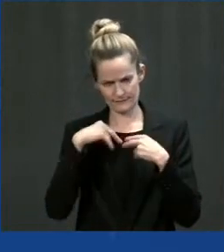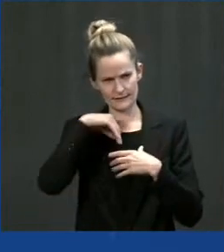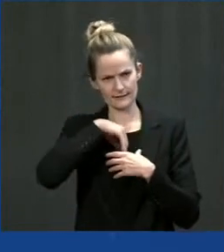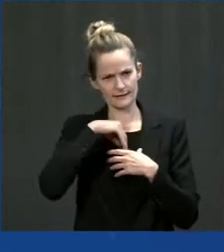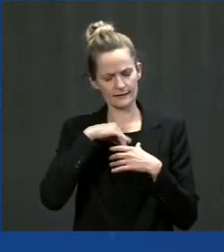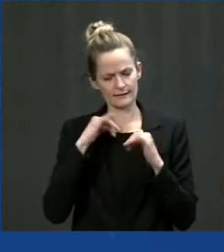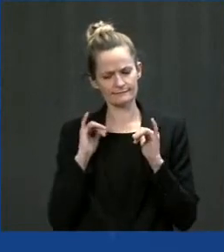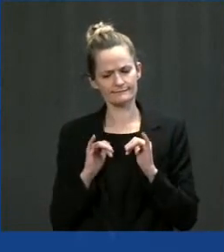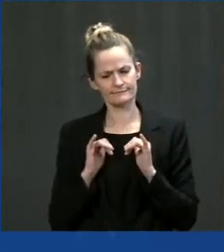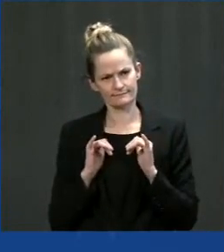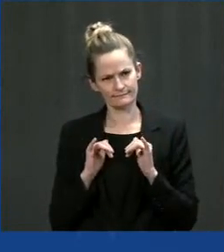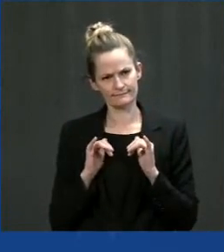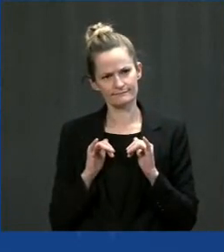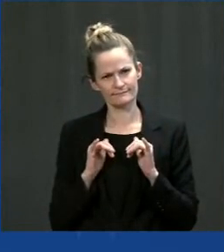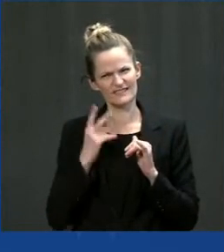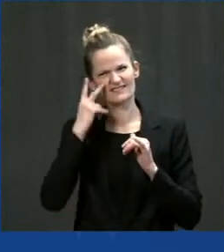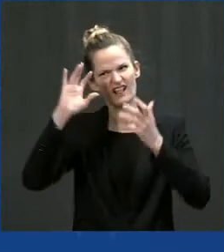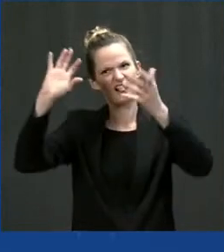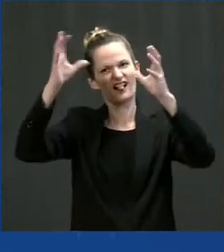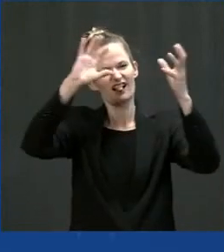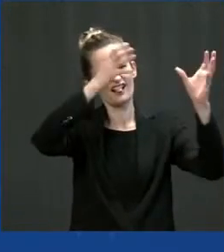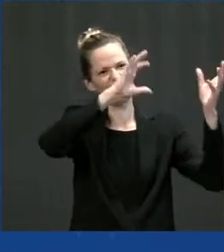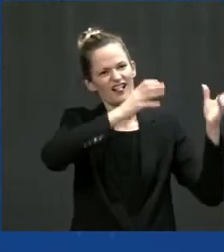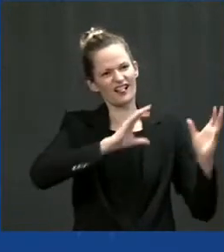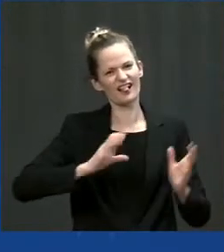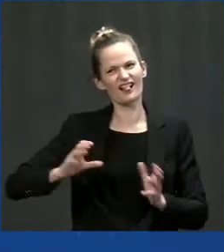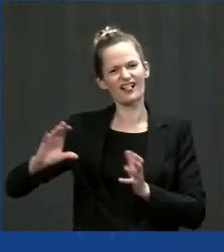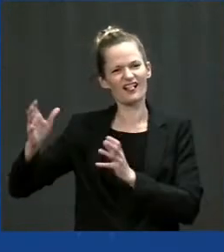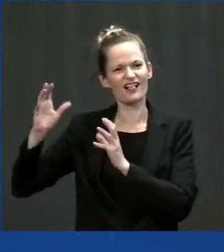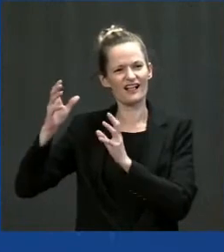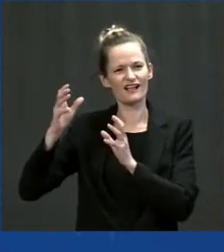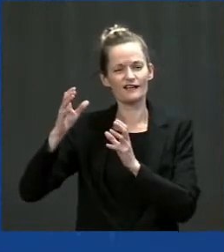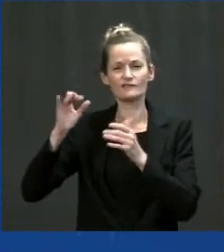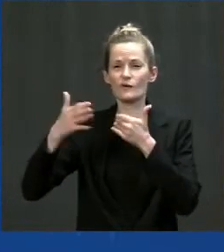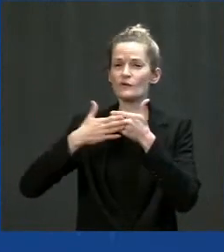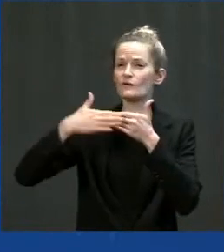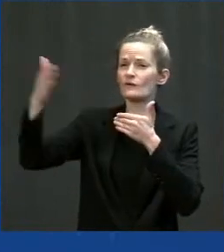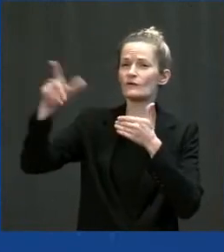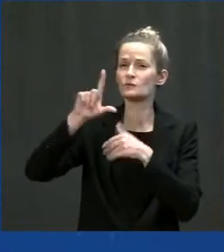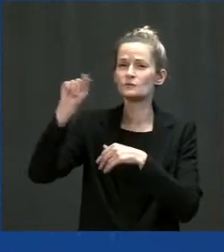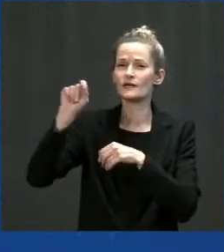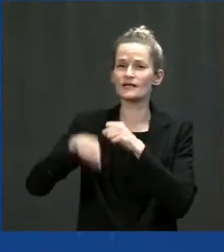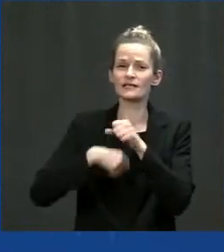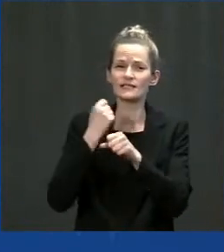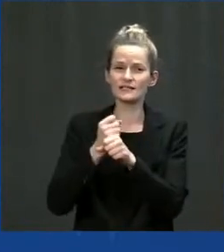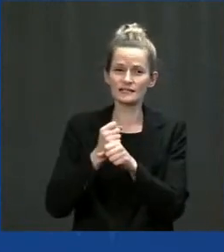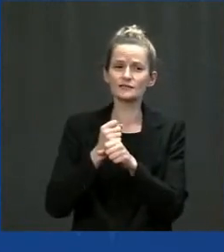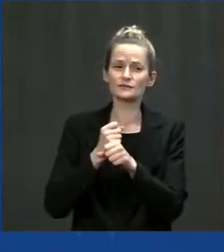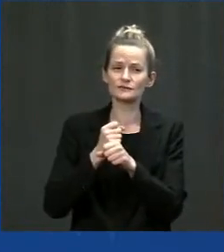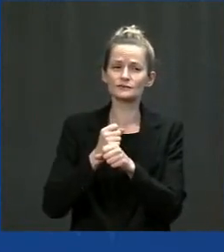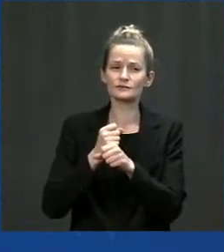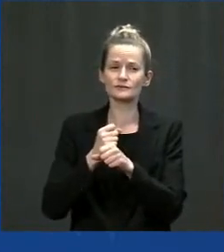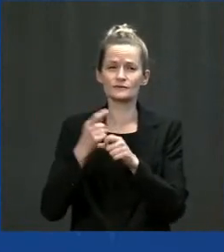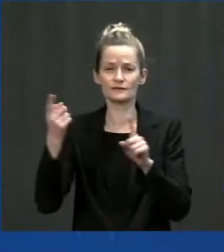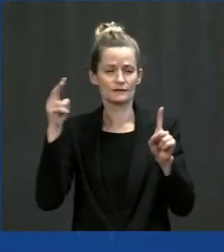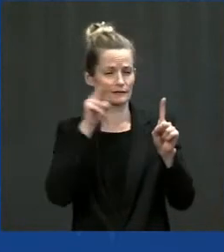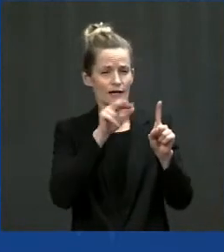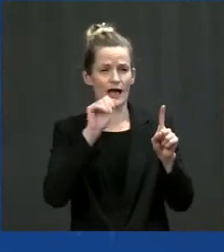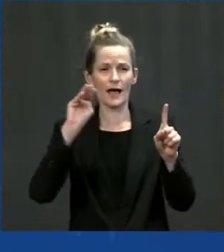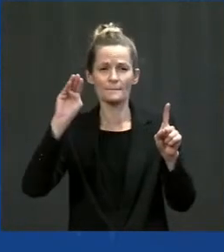it's estimated by our team that over the next 20 years, Mississippi drinking water infrastructure, Mississippi drinking water infrastructure is going to require